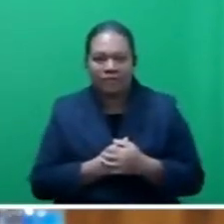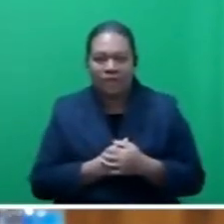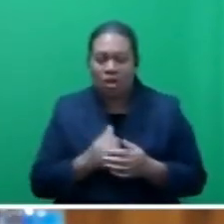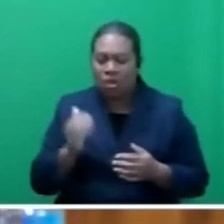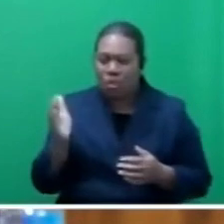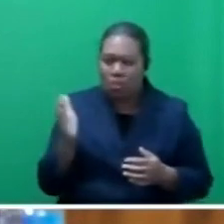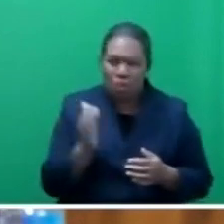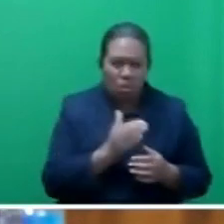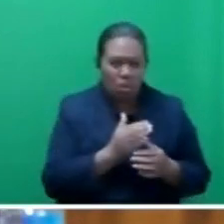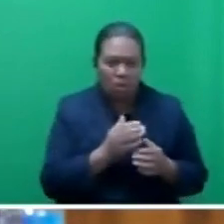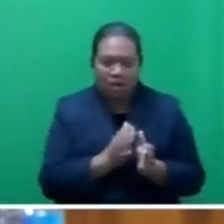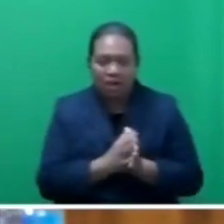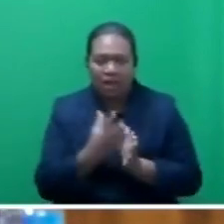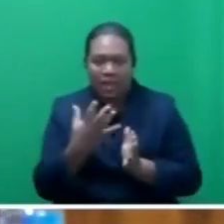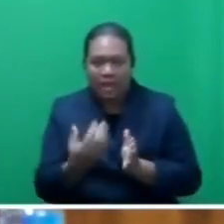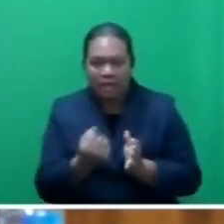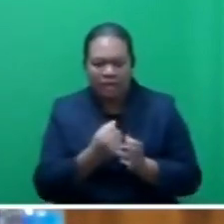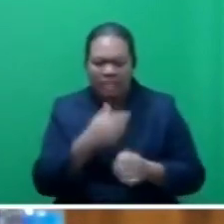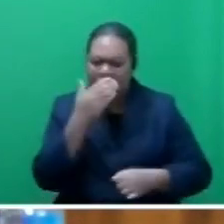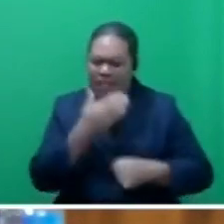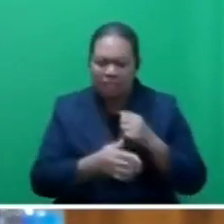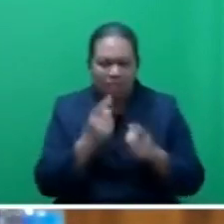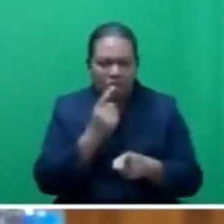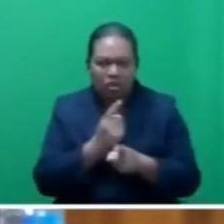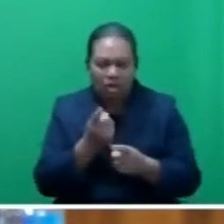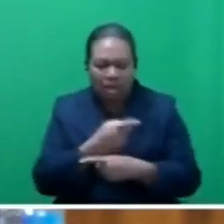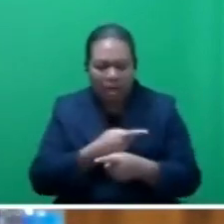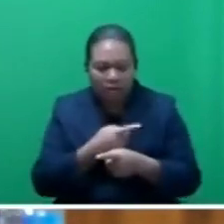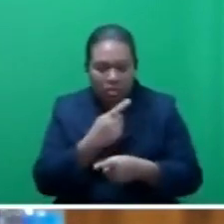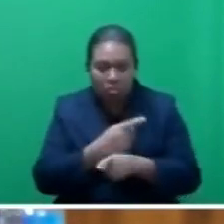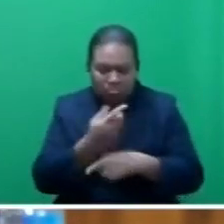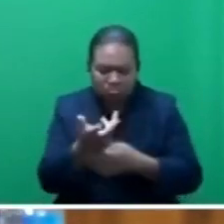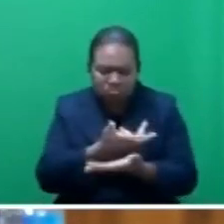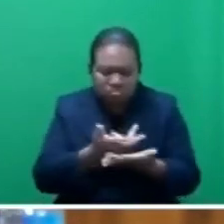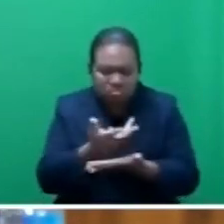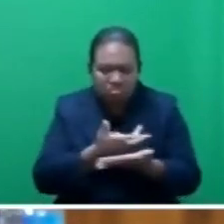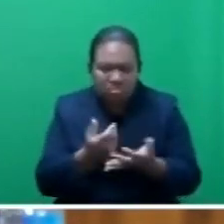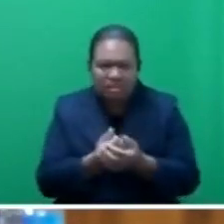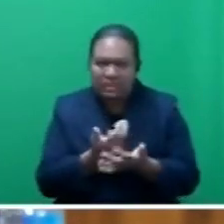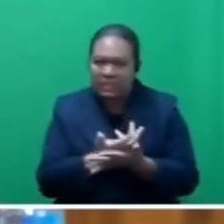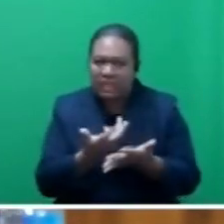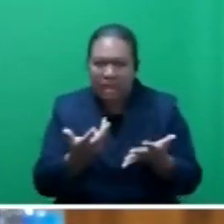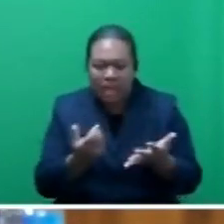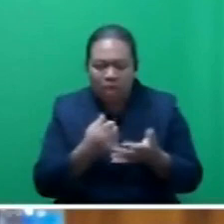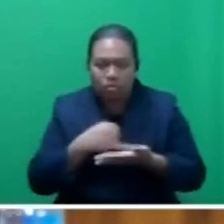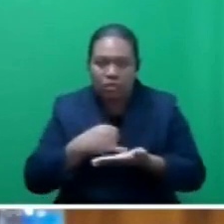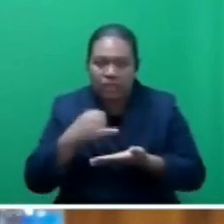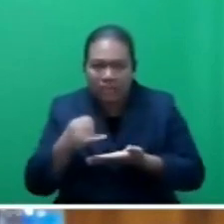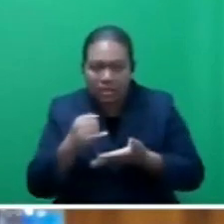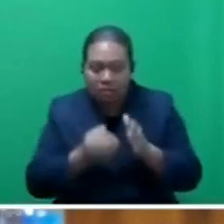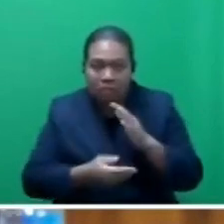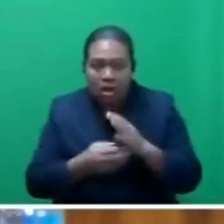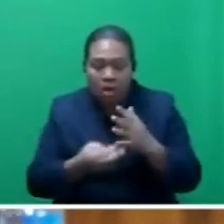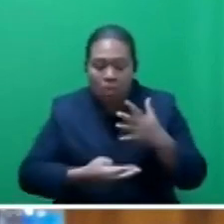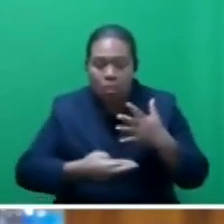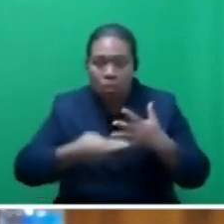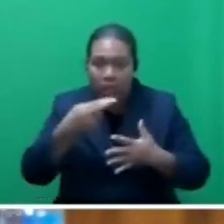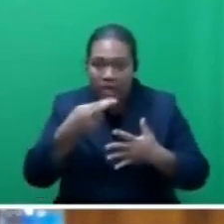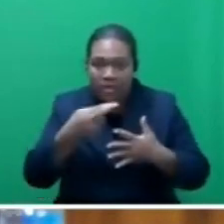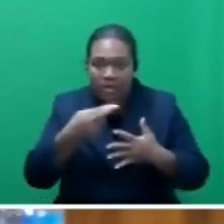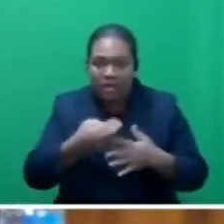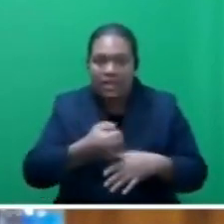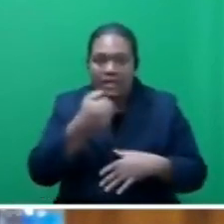over the place, but it didn't talk about the critical nuances of getting our investment rate from 16.3%